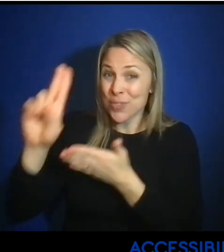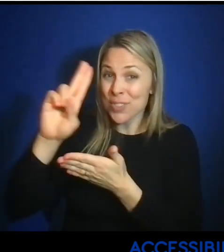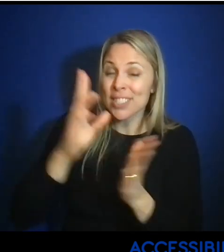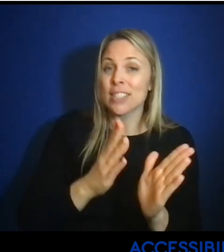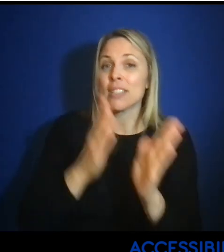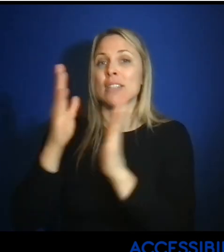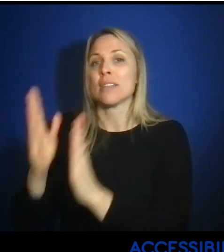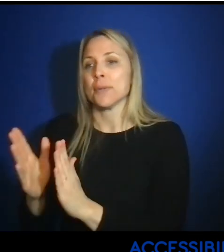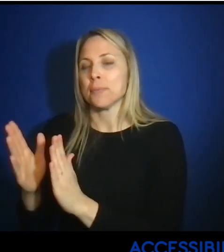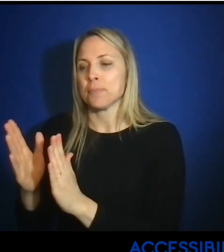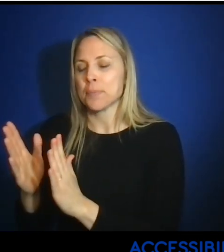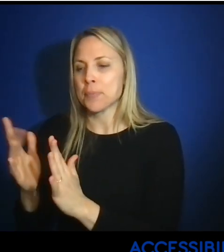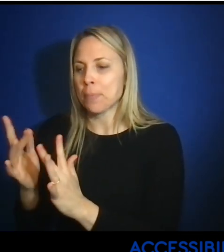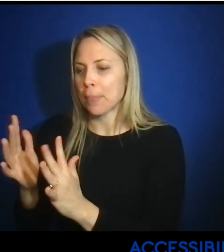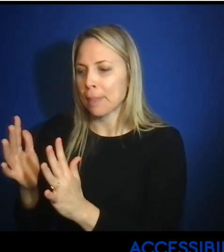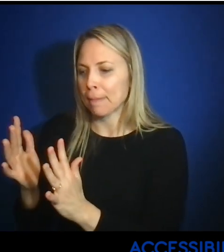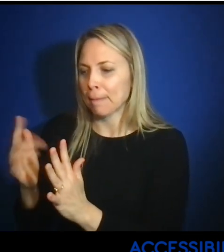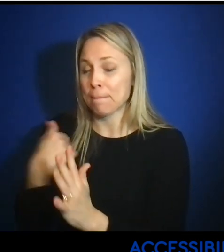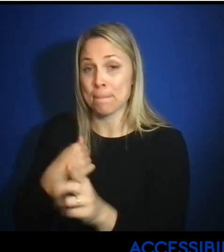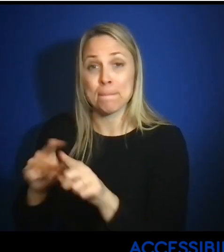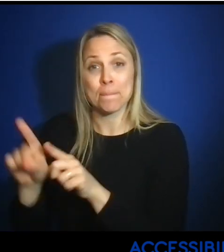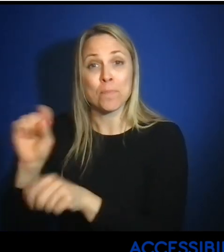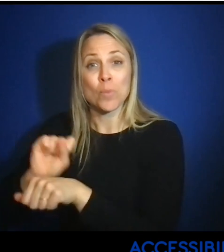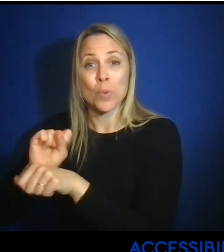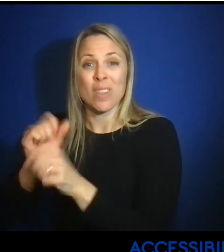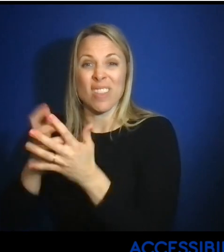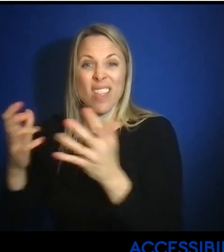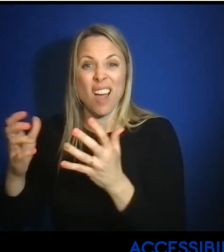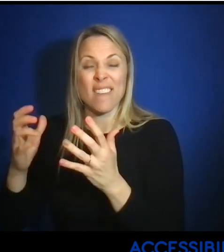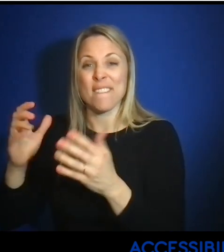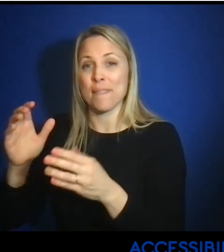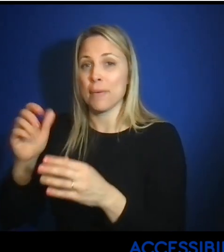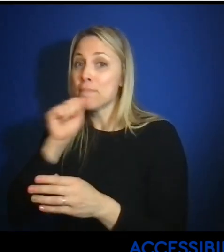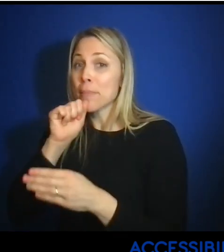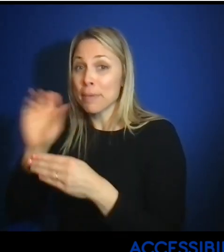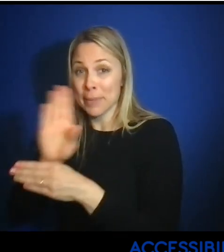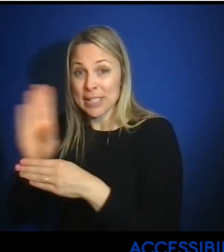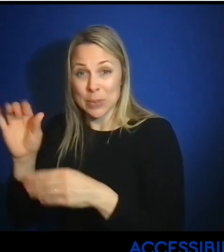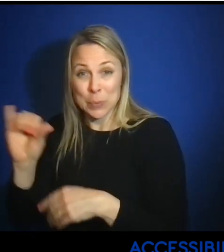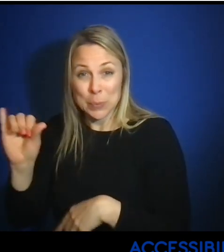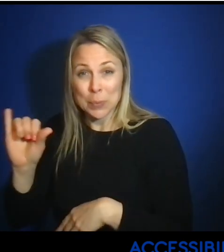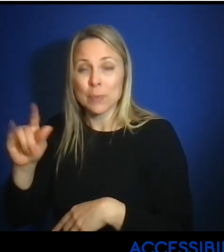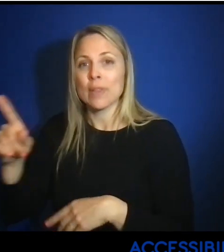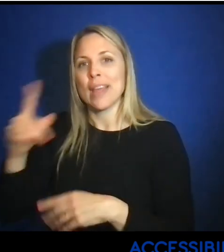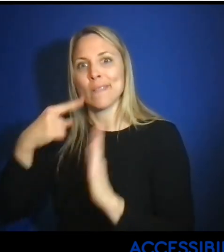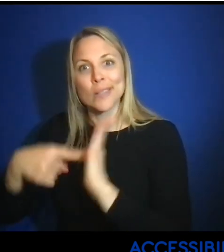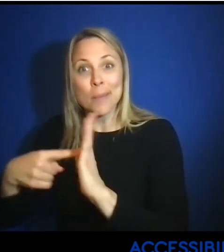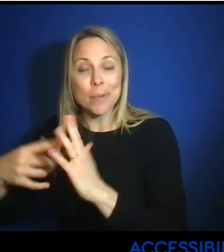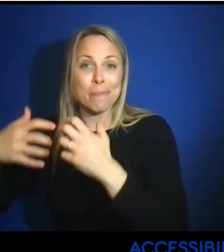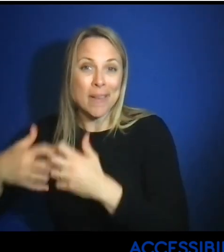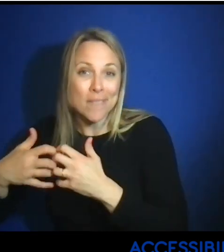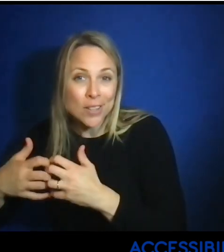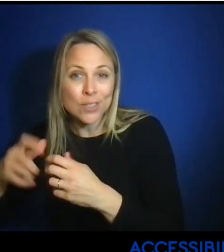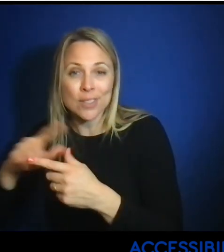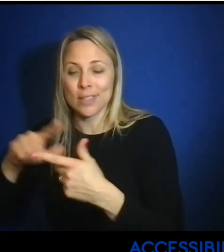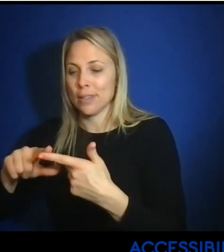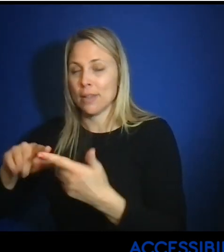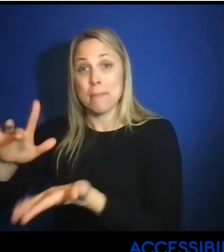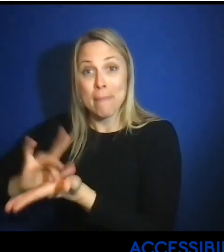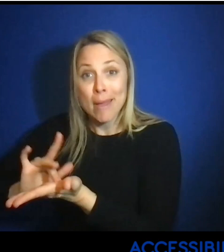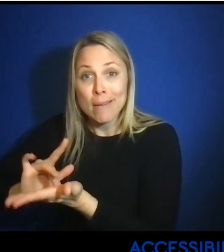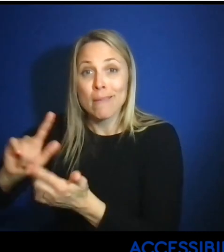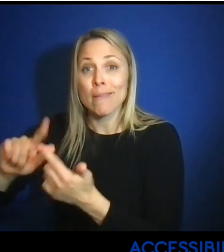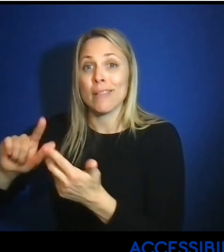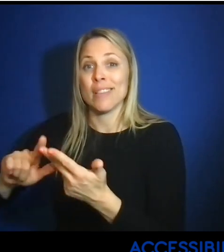colleges, universities. We also work with a lot of commercial sectors, too, and manufacturing, medical,